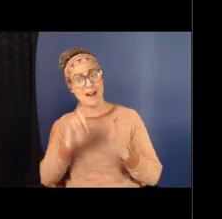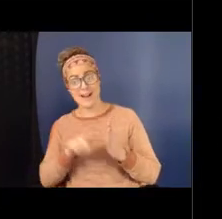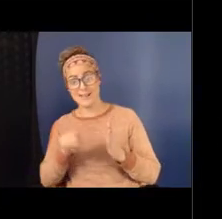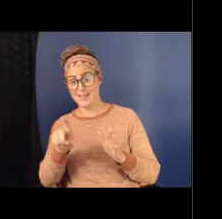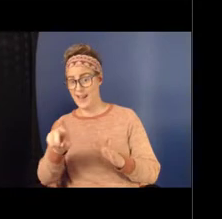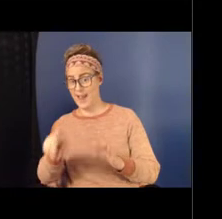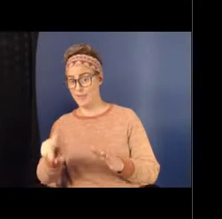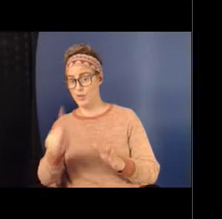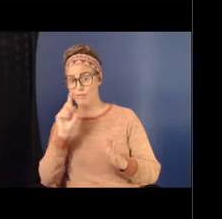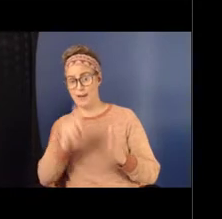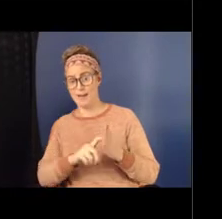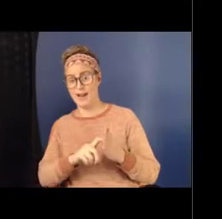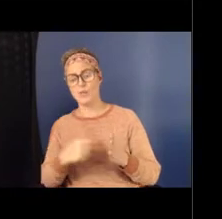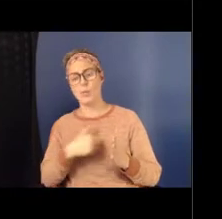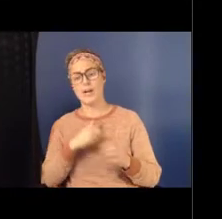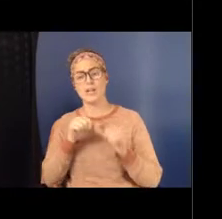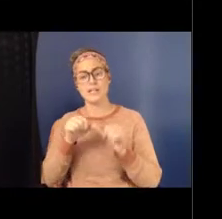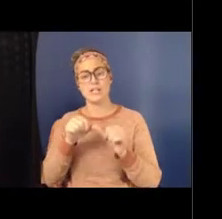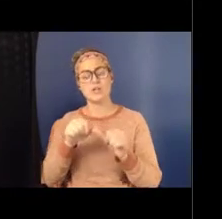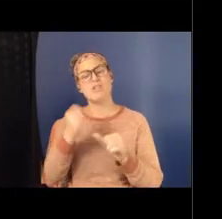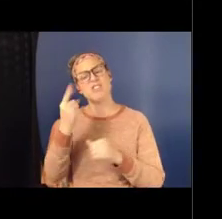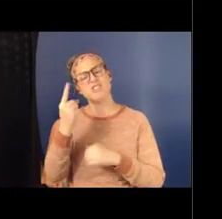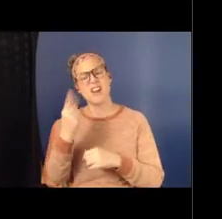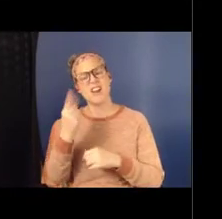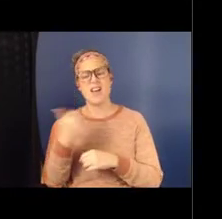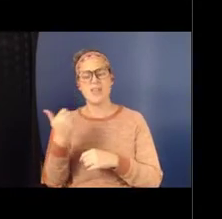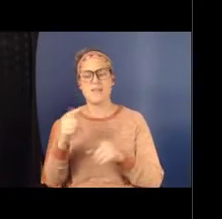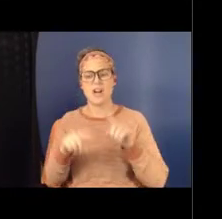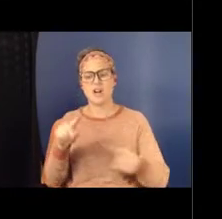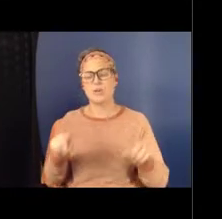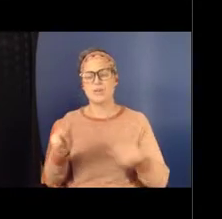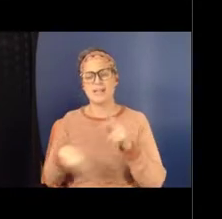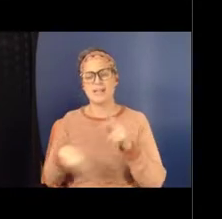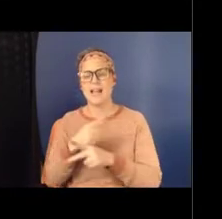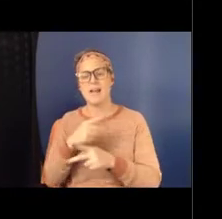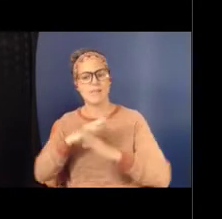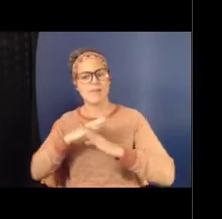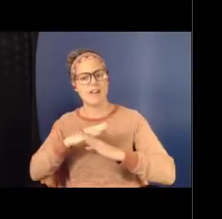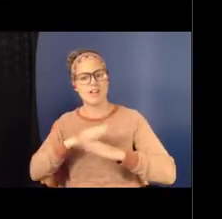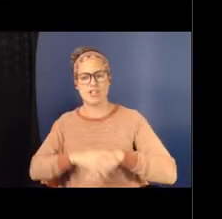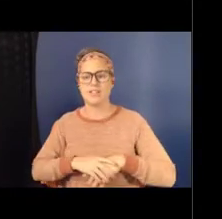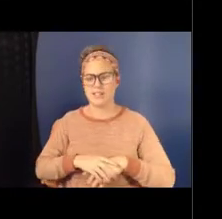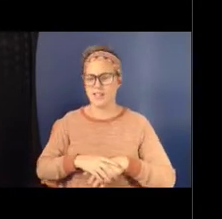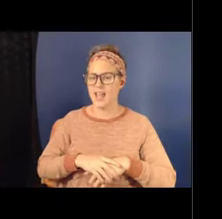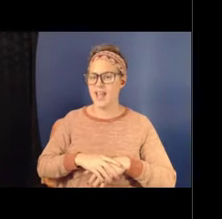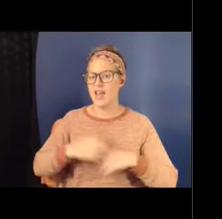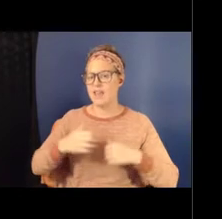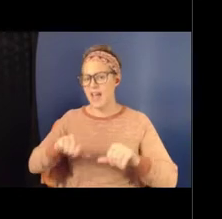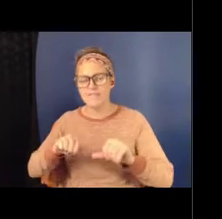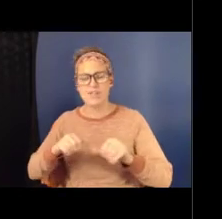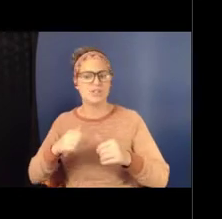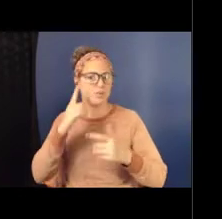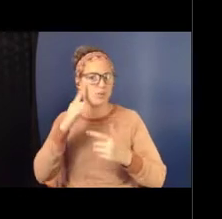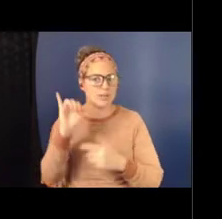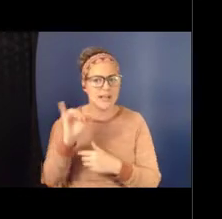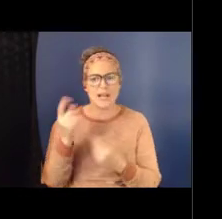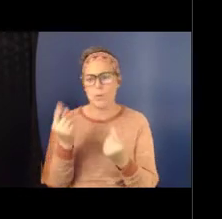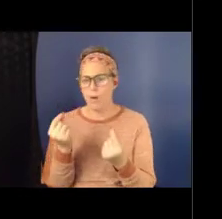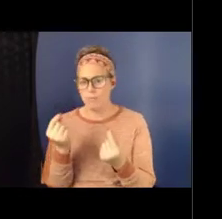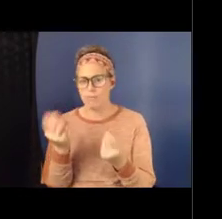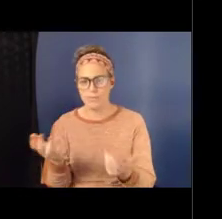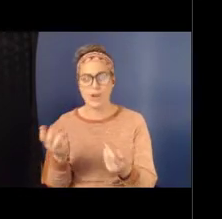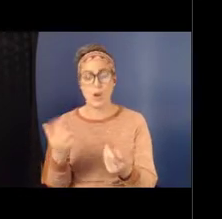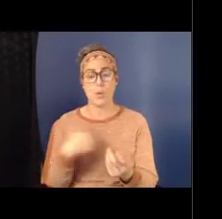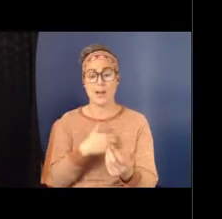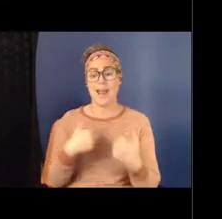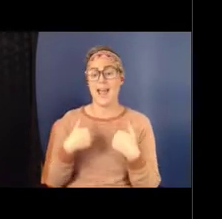understand what other variables and what types of prevention efforts and what it needs to look like. So we just had another paper